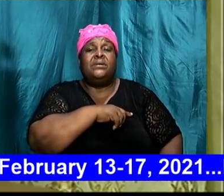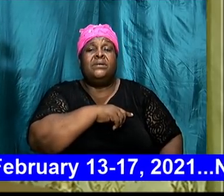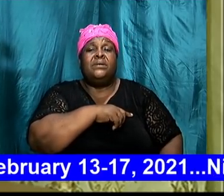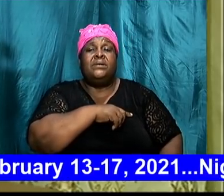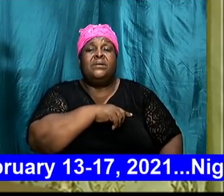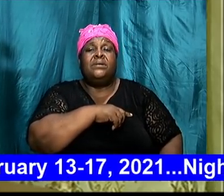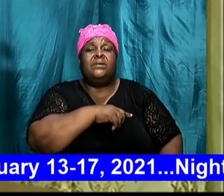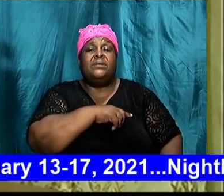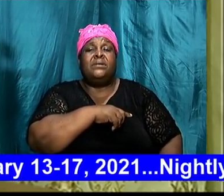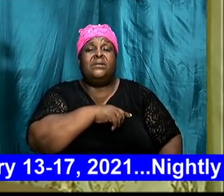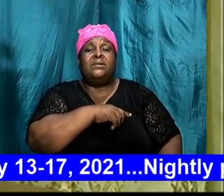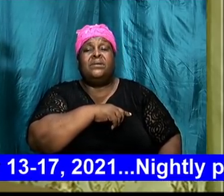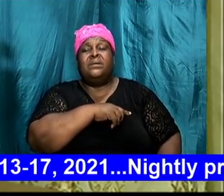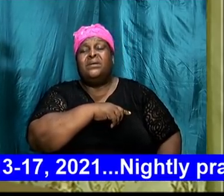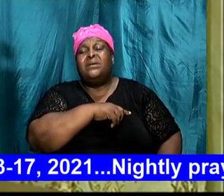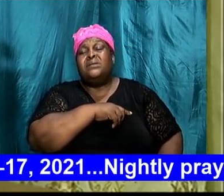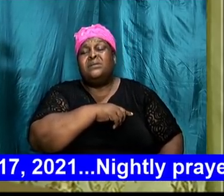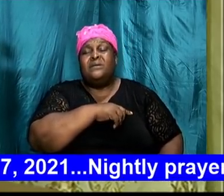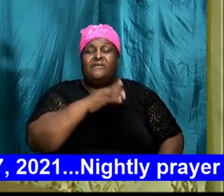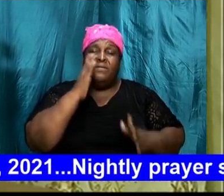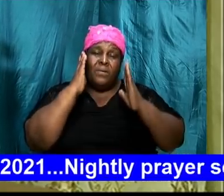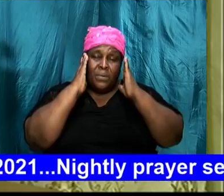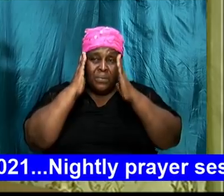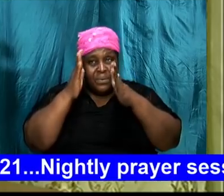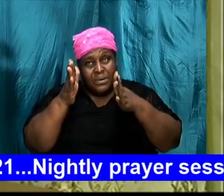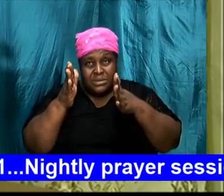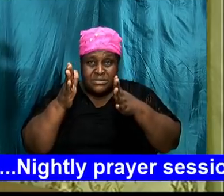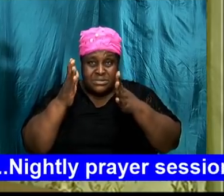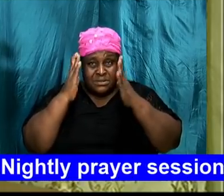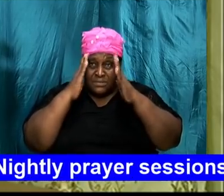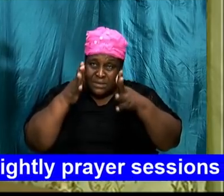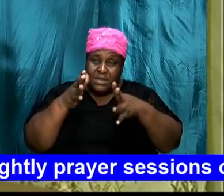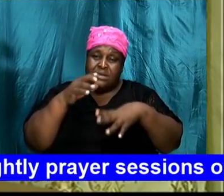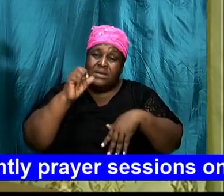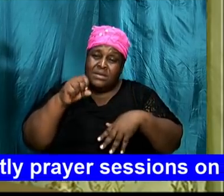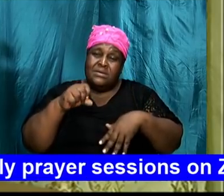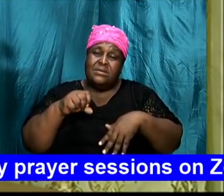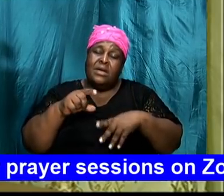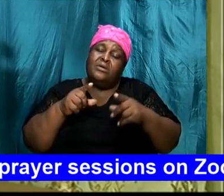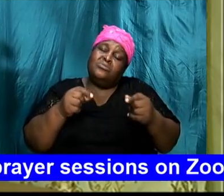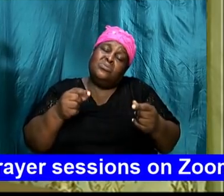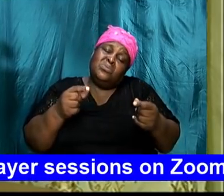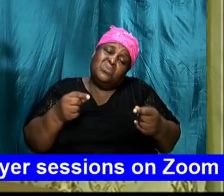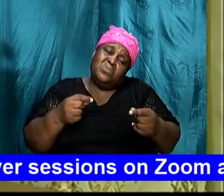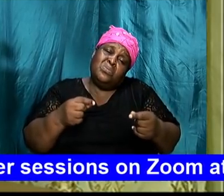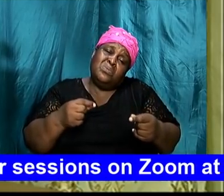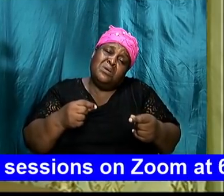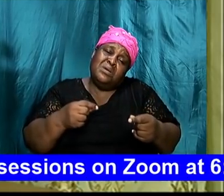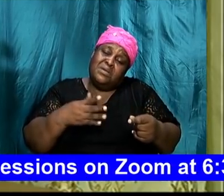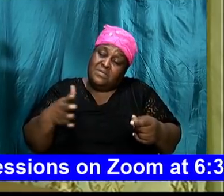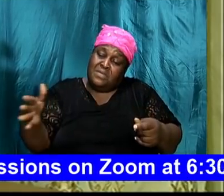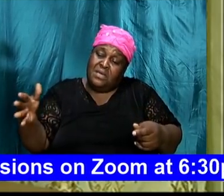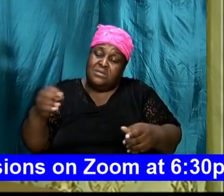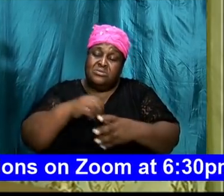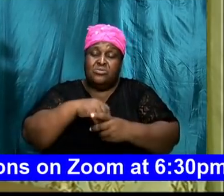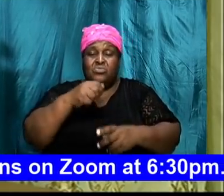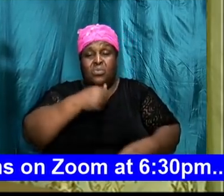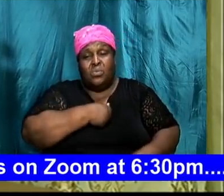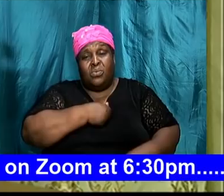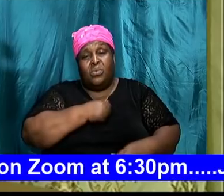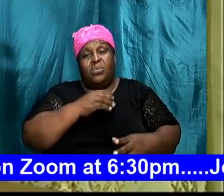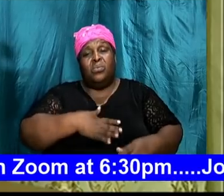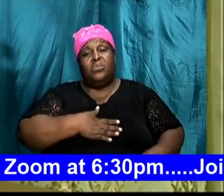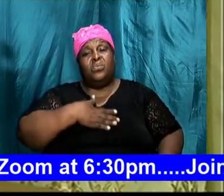plunge into these desires and go ahead doing everything in our will you know to achieve or to